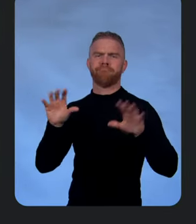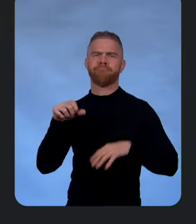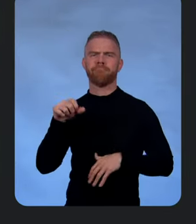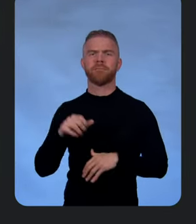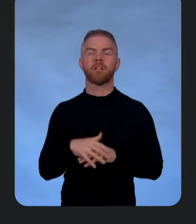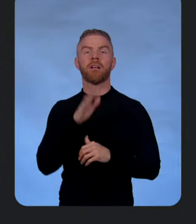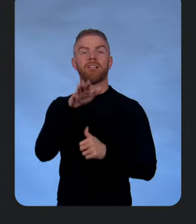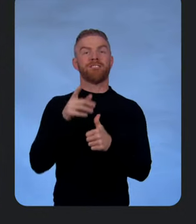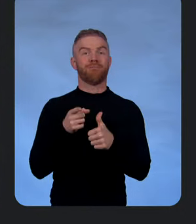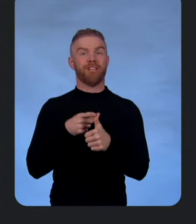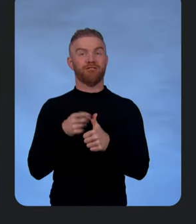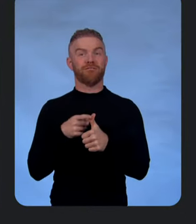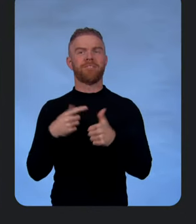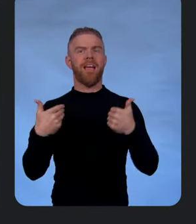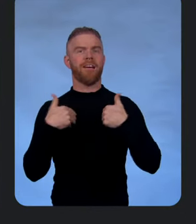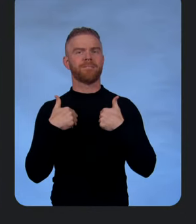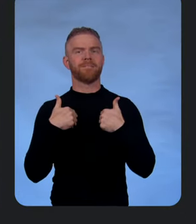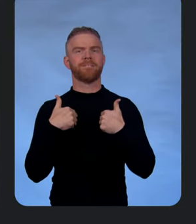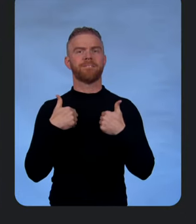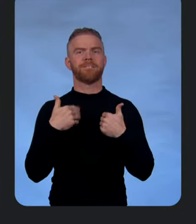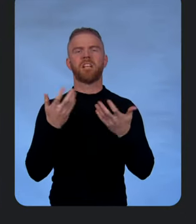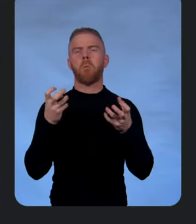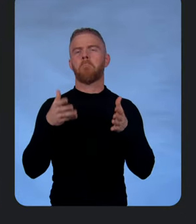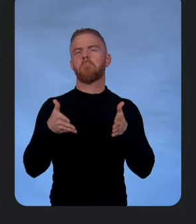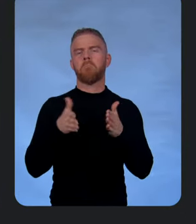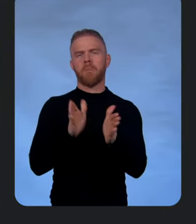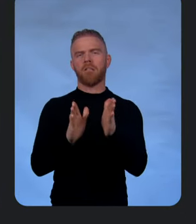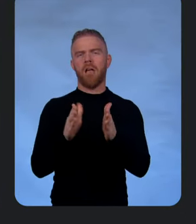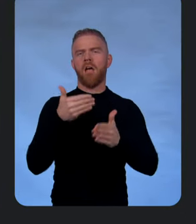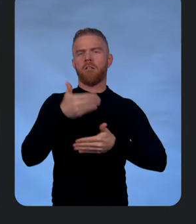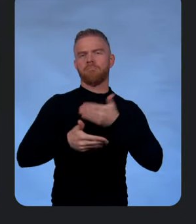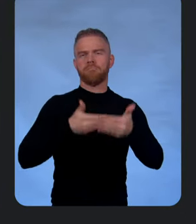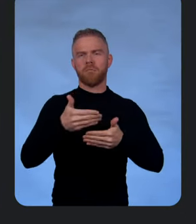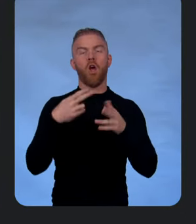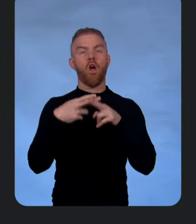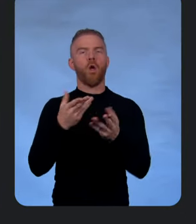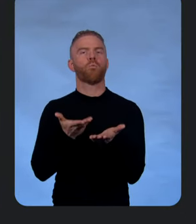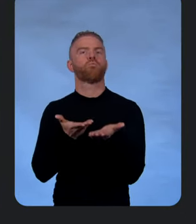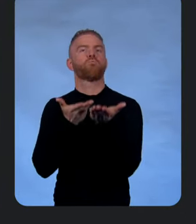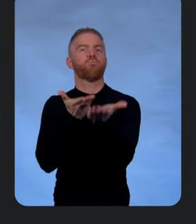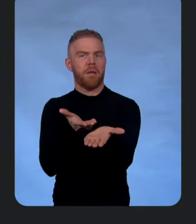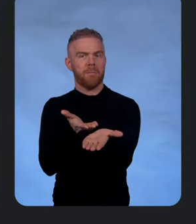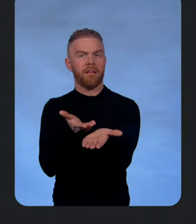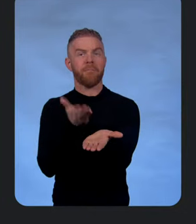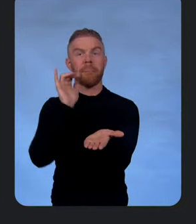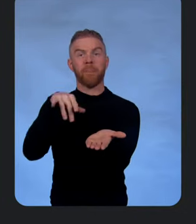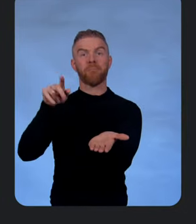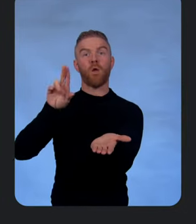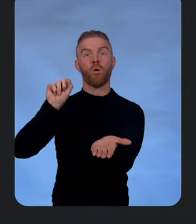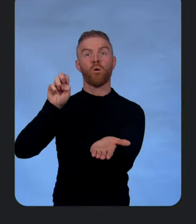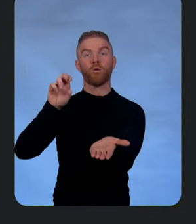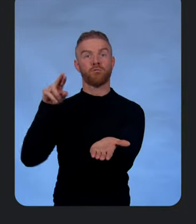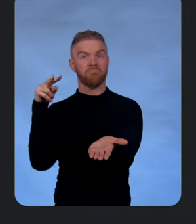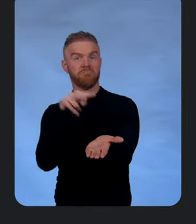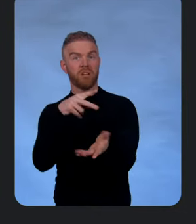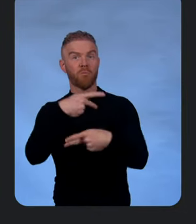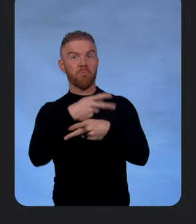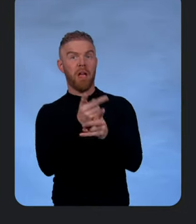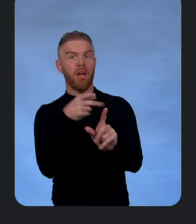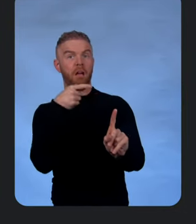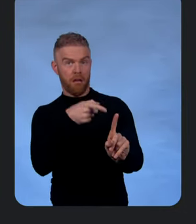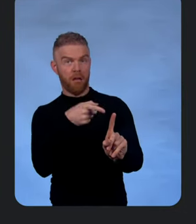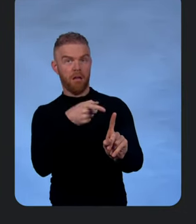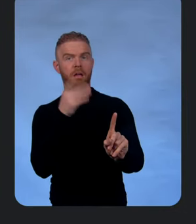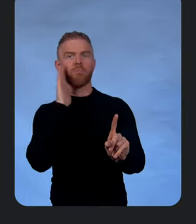here. We've got a method, a method called recommend. Given the current product that the user's looking at. Sure. And a query, you know, a question by the